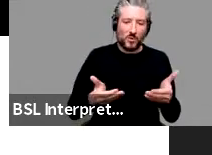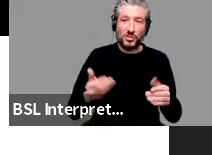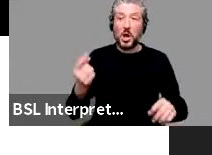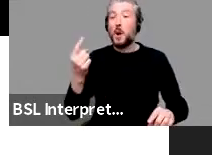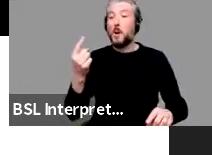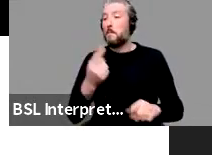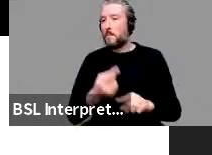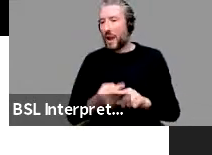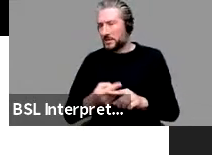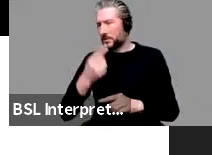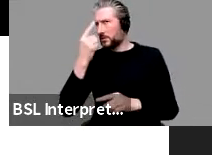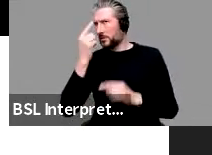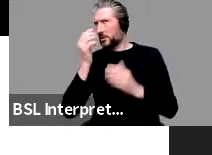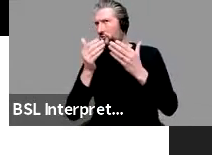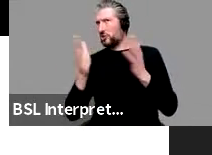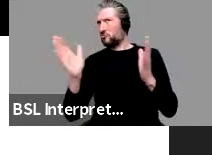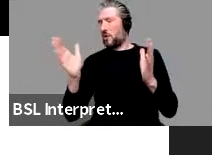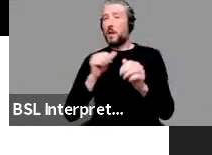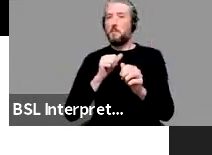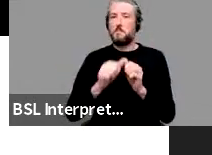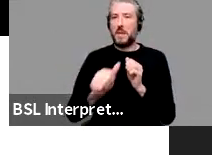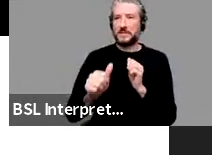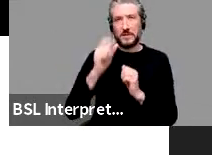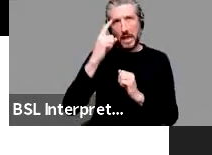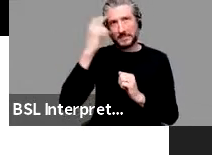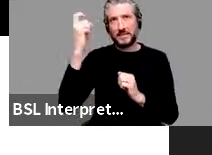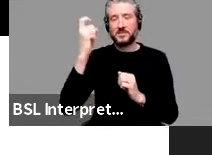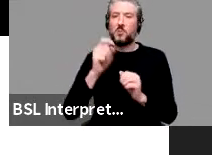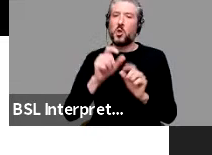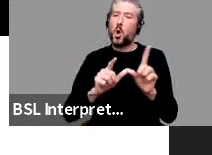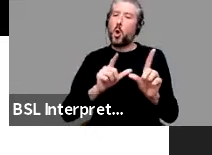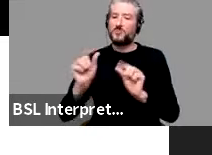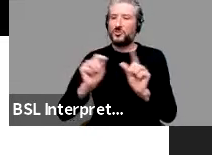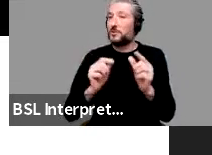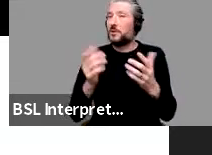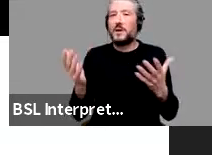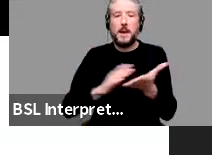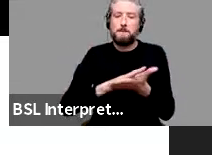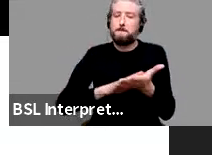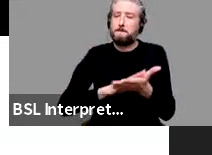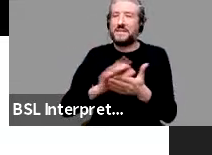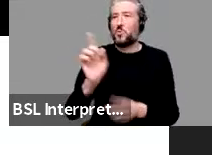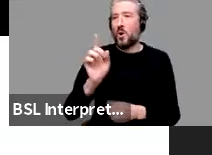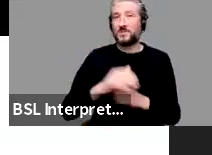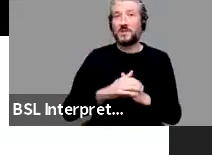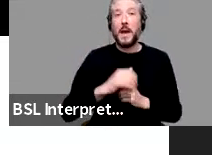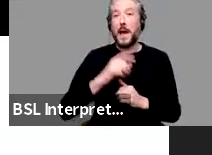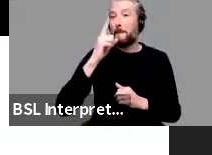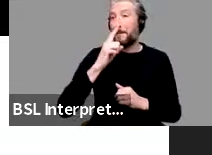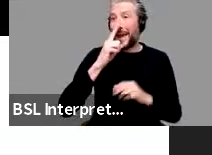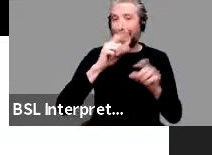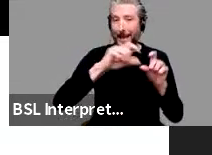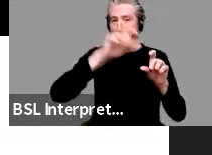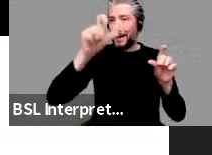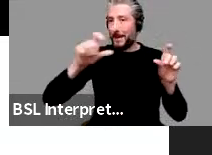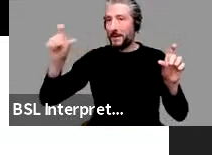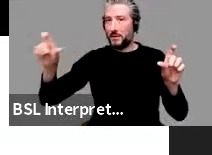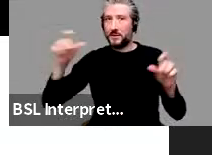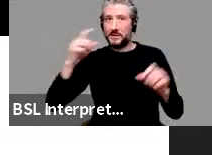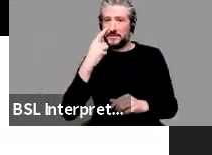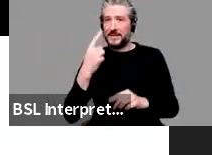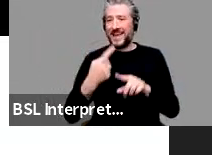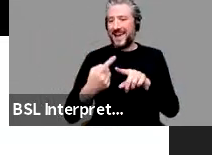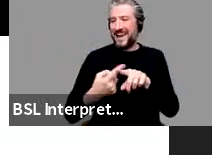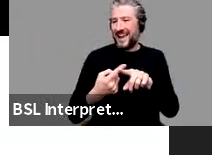option as needed. So what do I mean? The, um, pink line here is the English